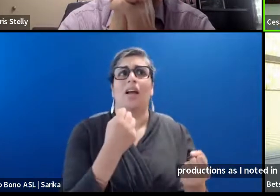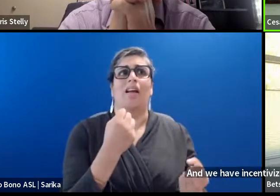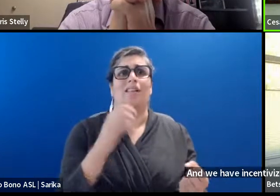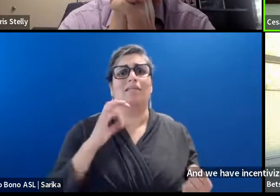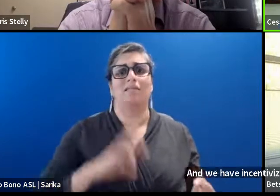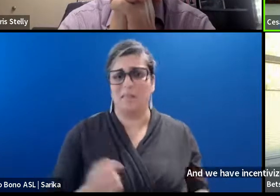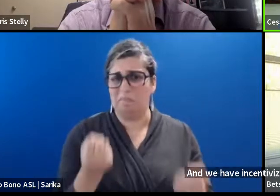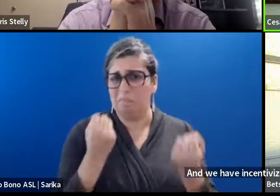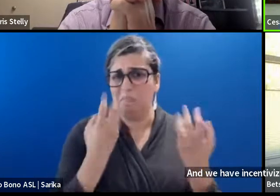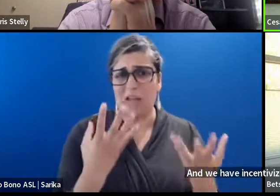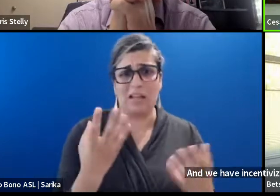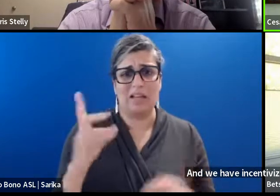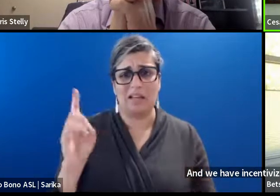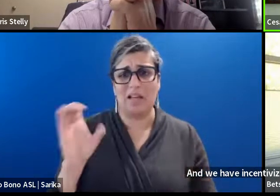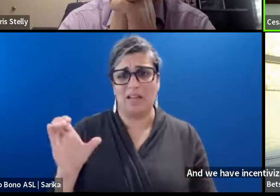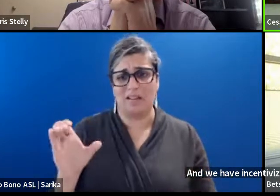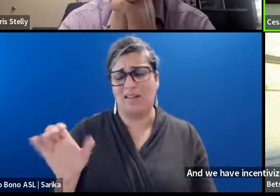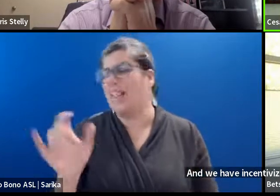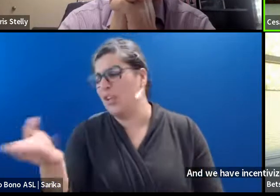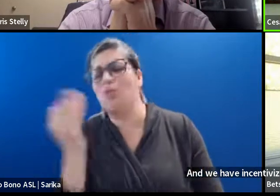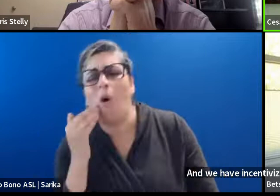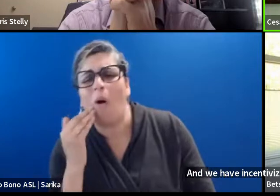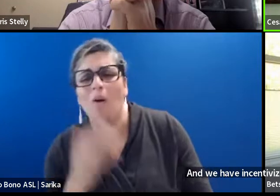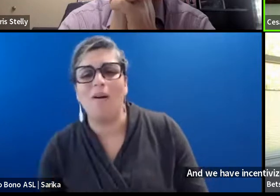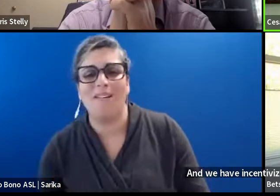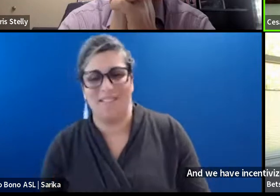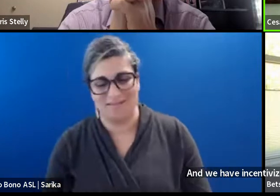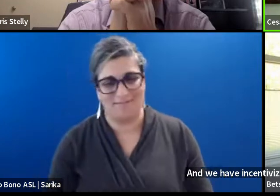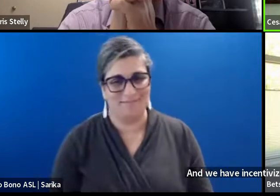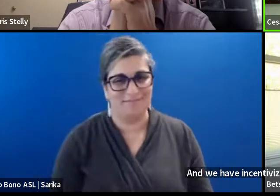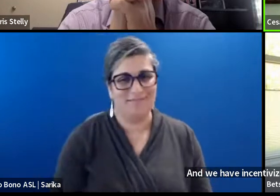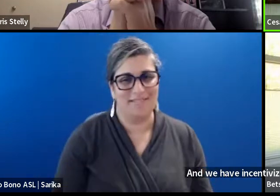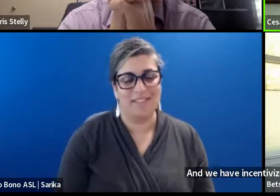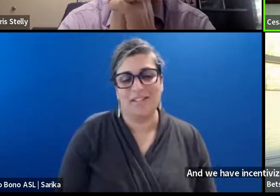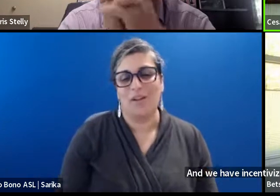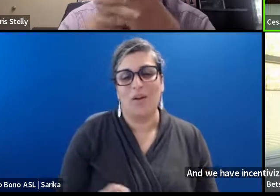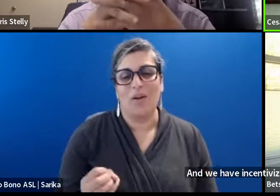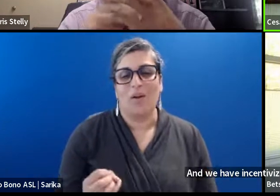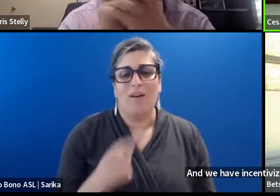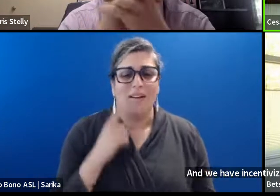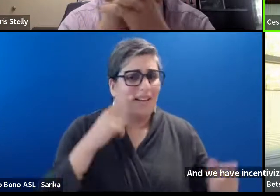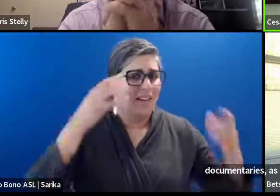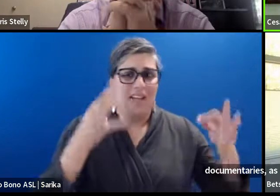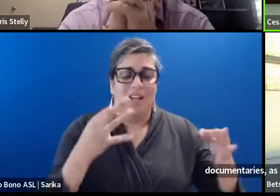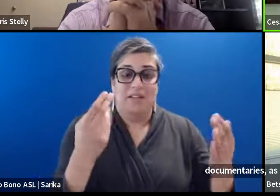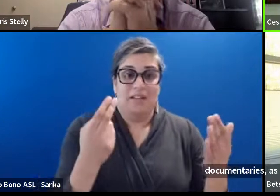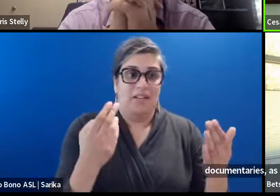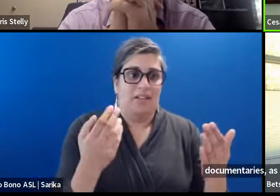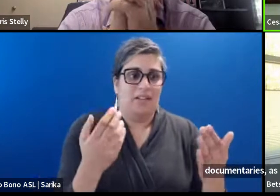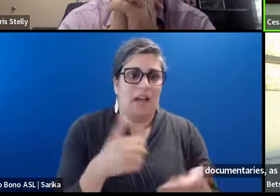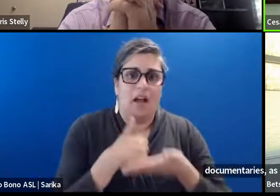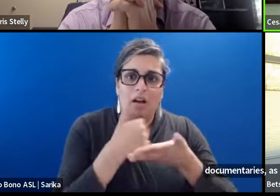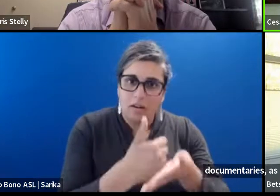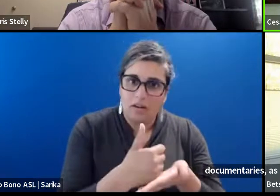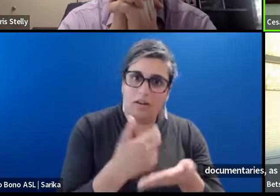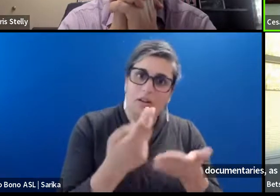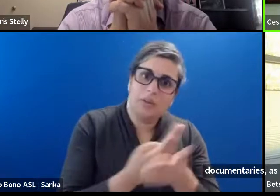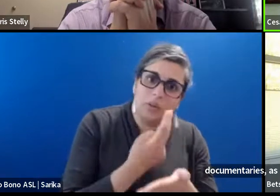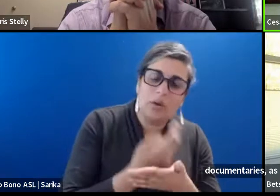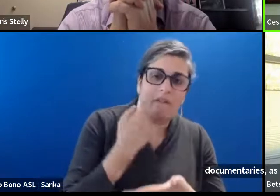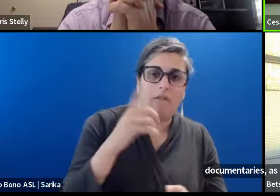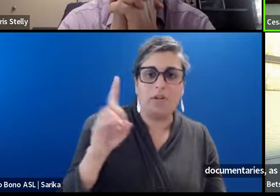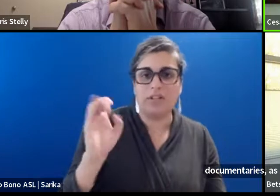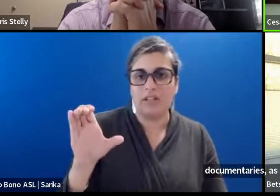As you know. Uh. So. Uh. It's. It's definitely a useful tool for. Uh. For the